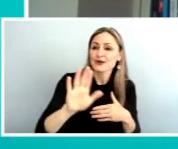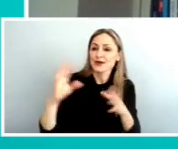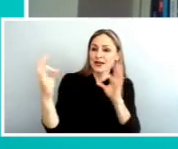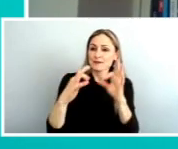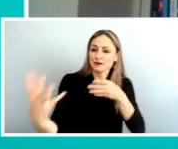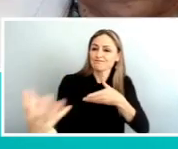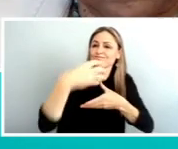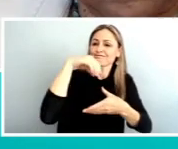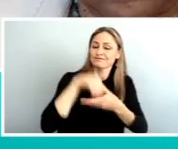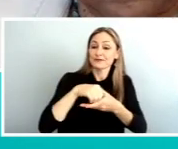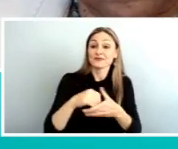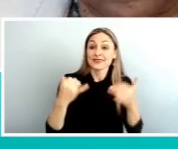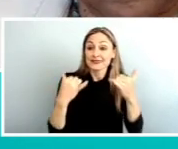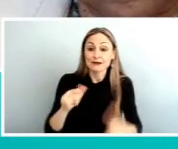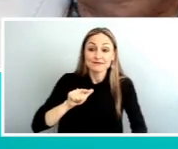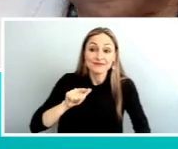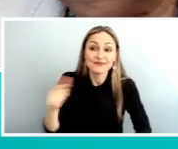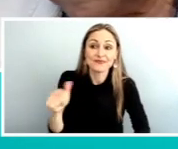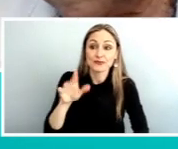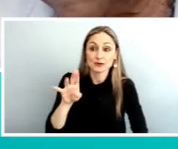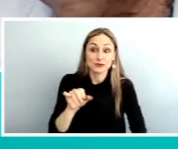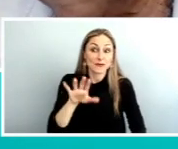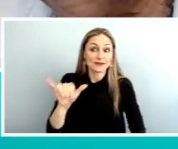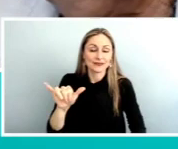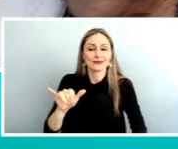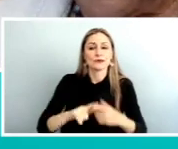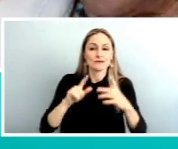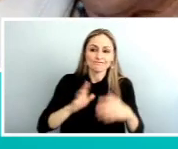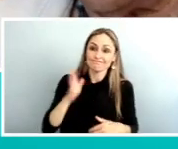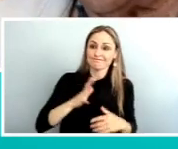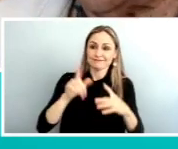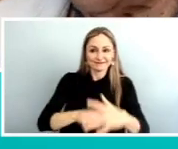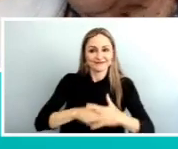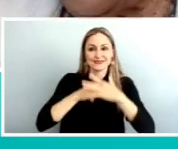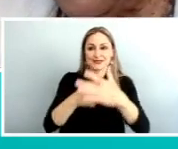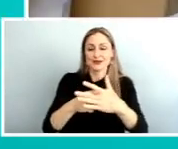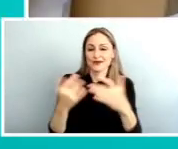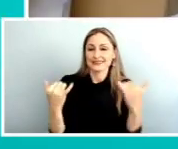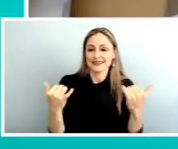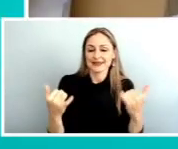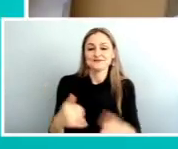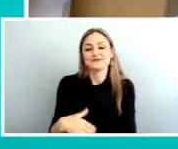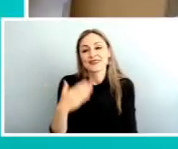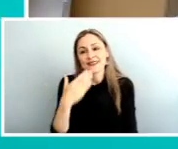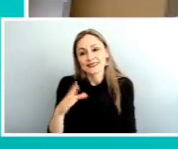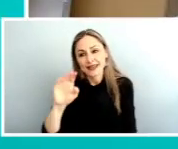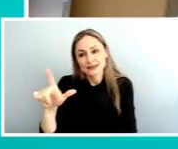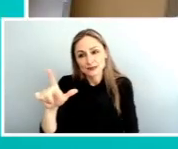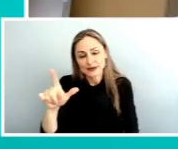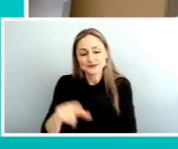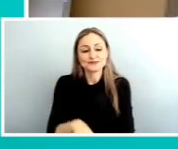over to Beverly to more formally kick off today. Okay. Thanks, Bill. Just a